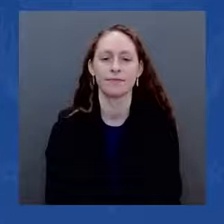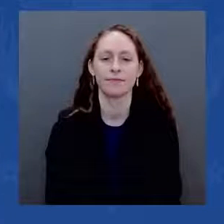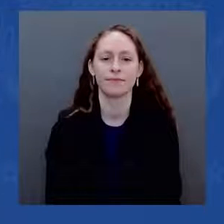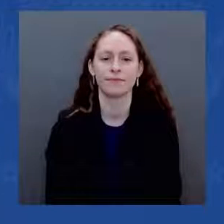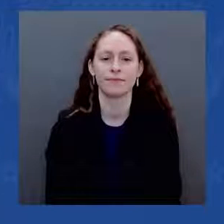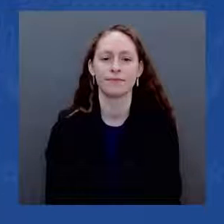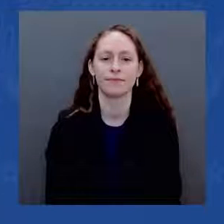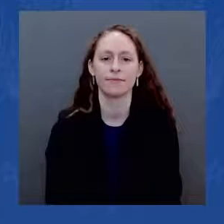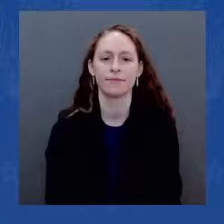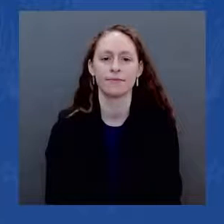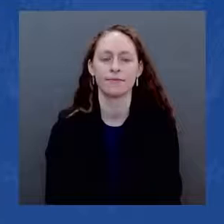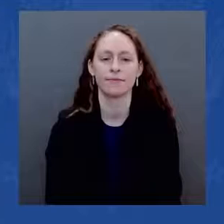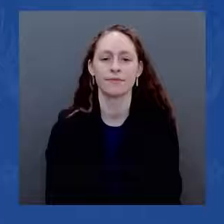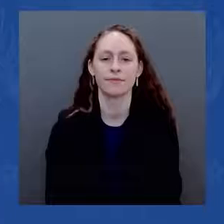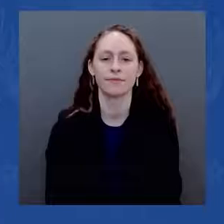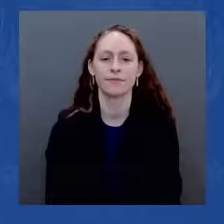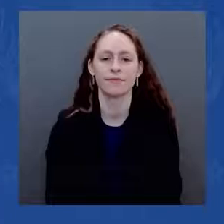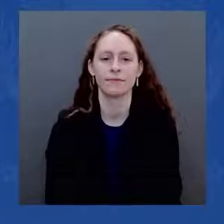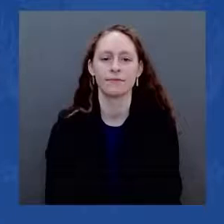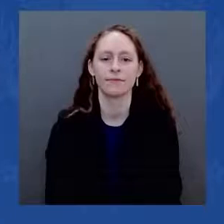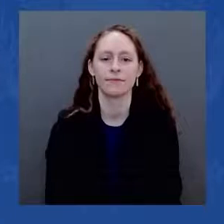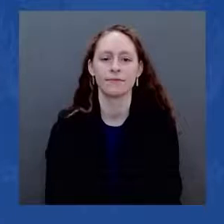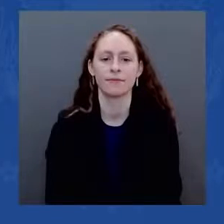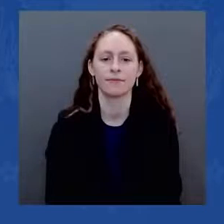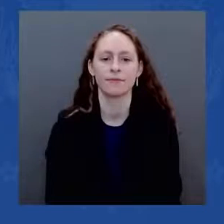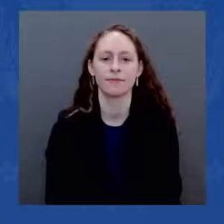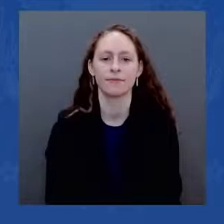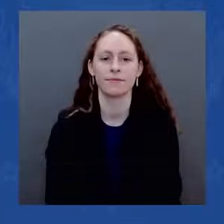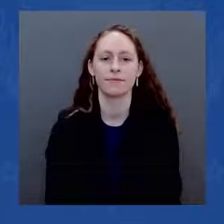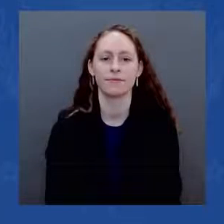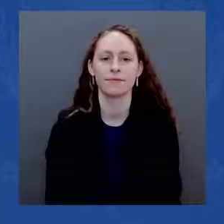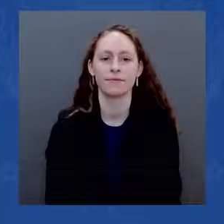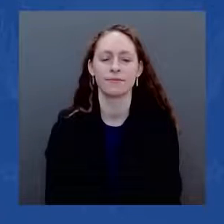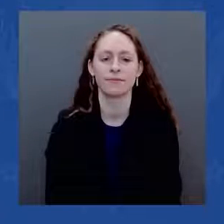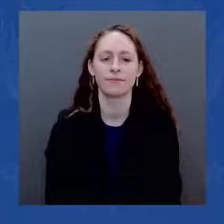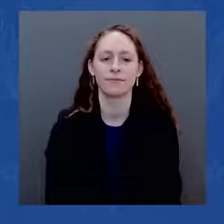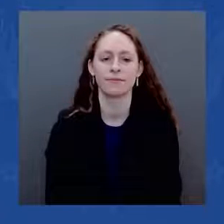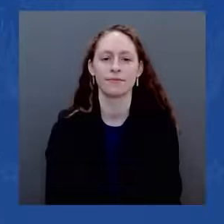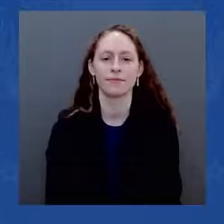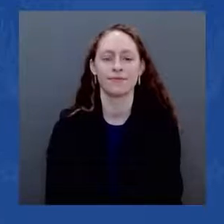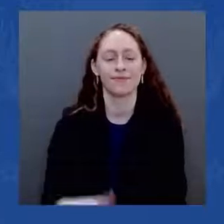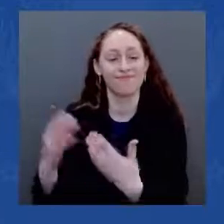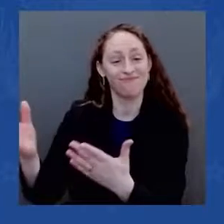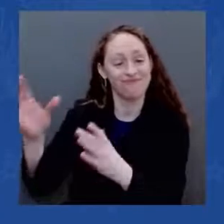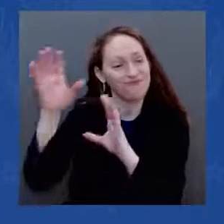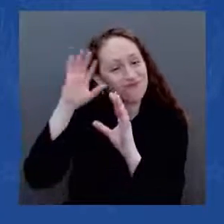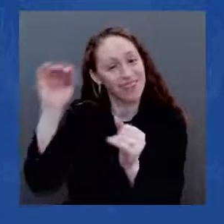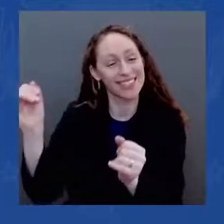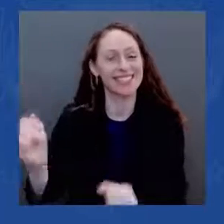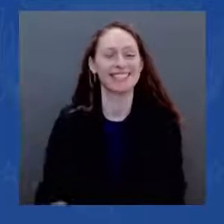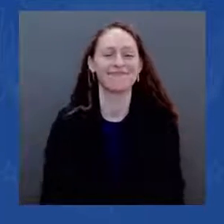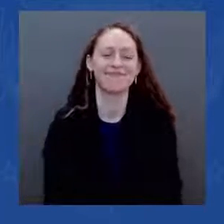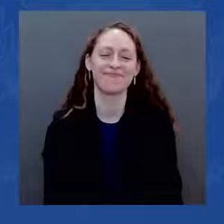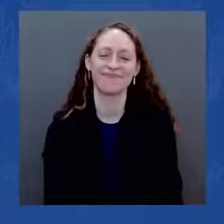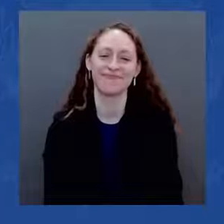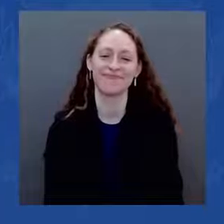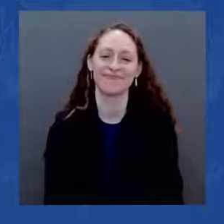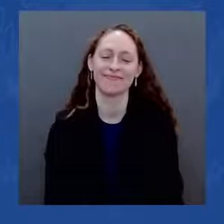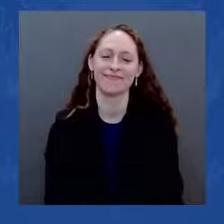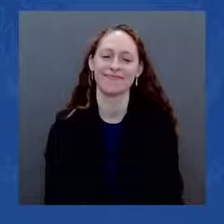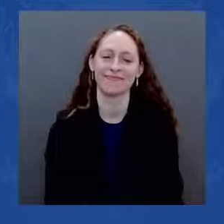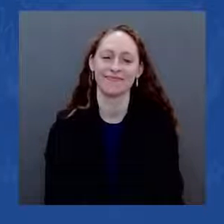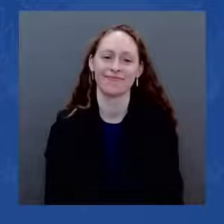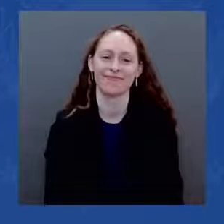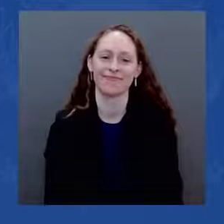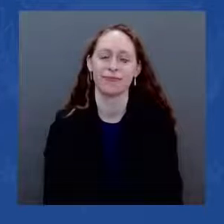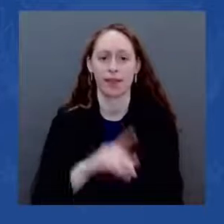Mr. President, when President Biden came into office just one year ago, he pledged to use the power of the